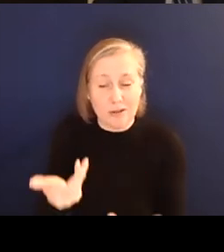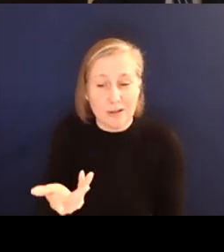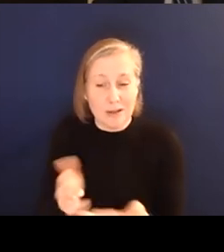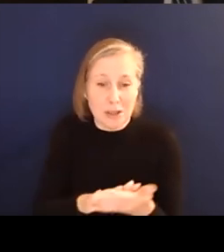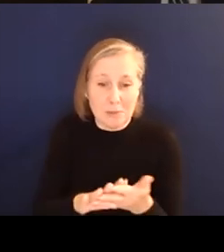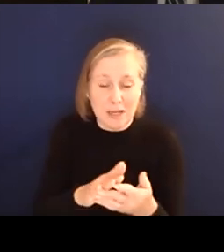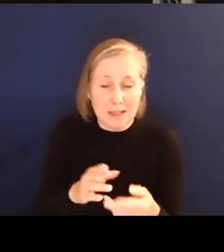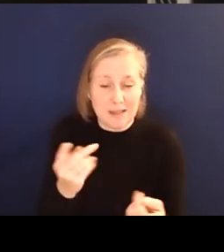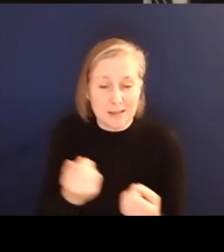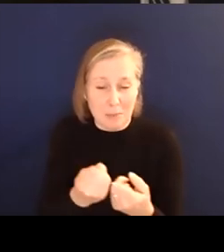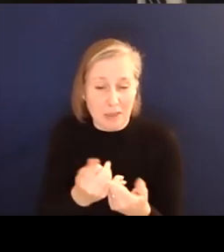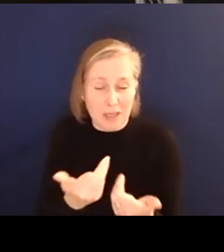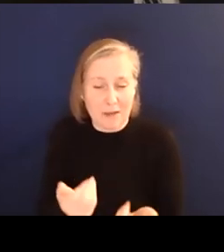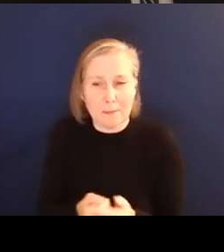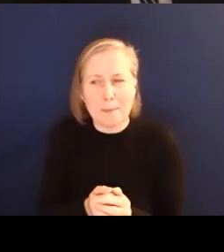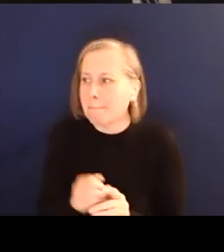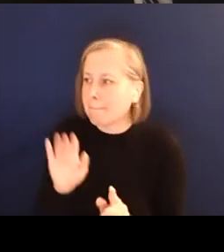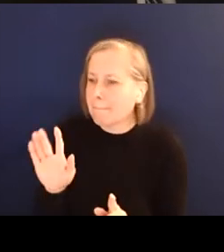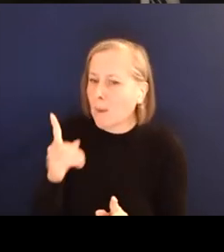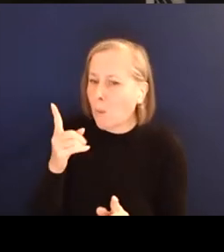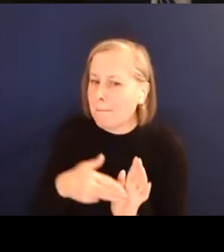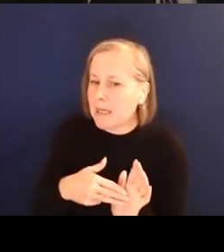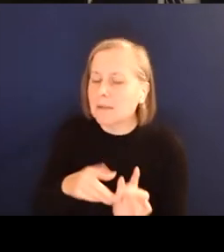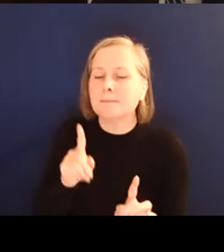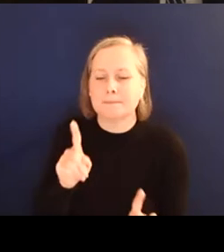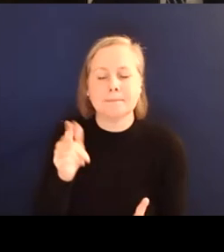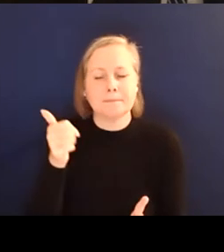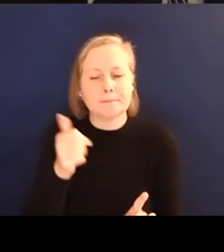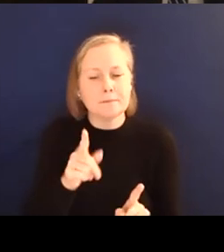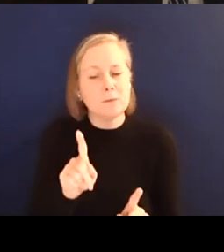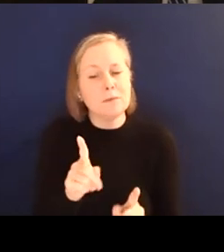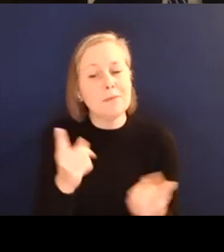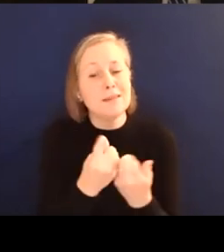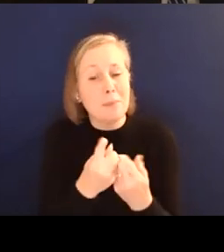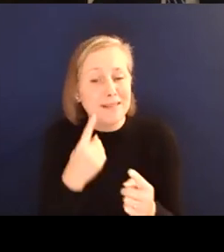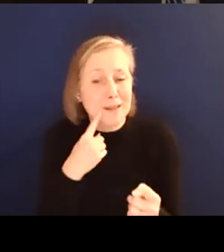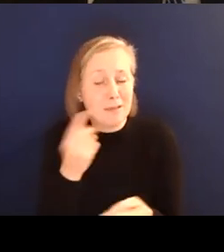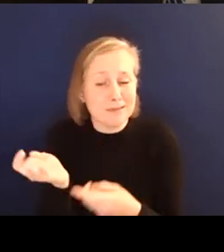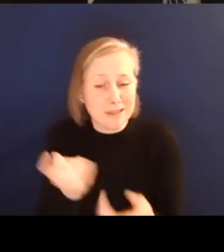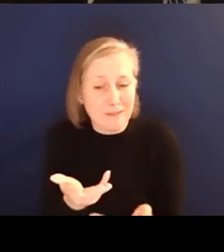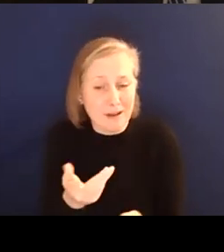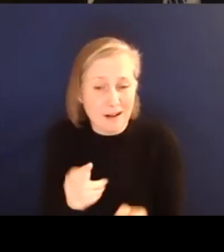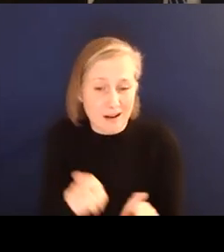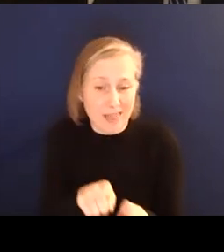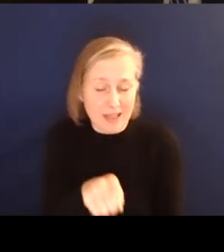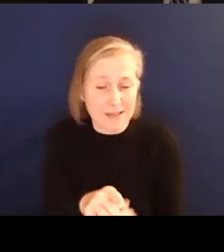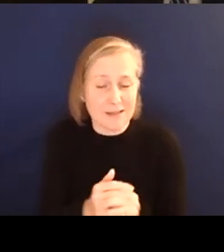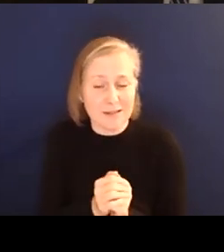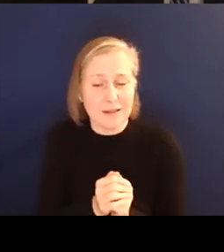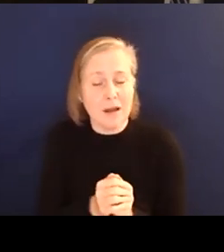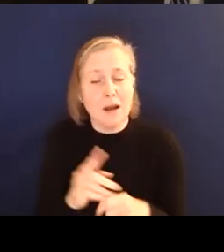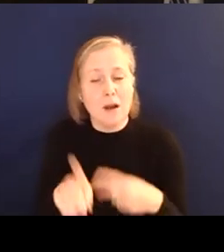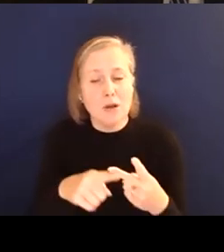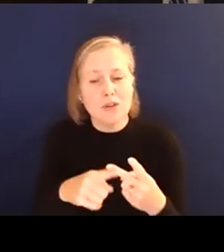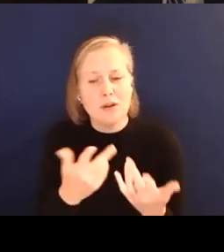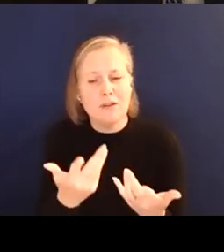You've got about a minute. Oh, okay. Okay. So it could be something that would be simpler to deliver and things like that. And you also have the first mile,